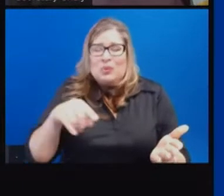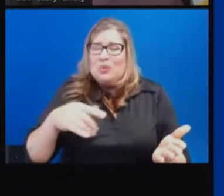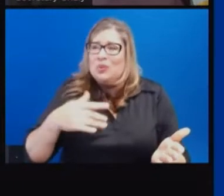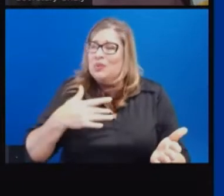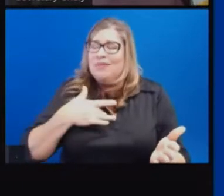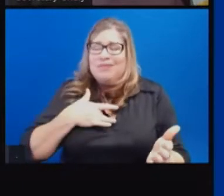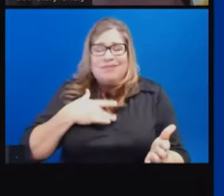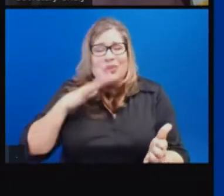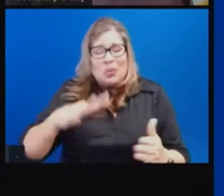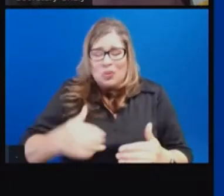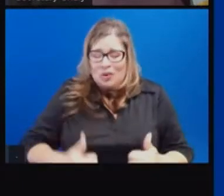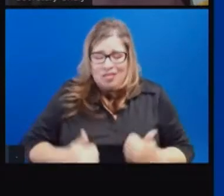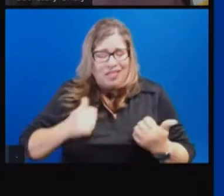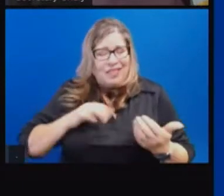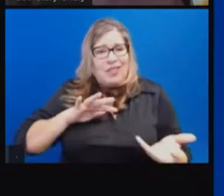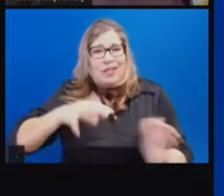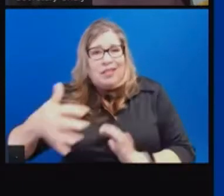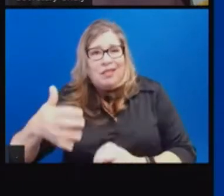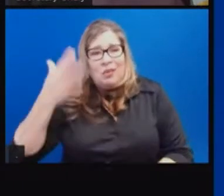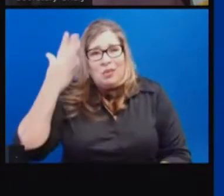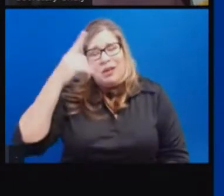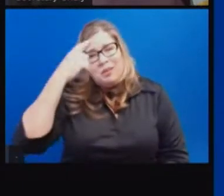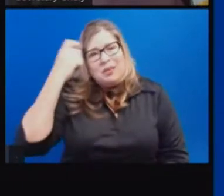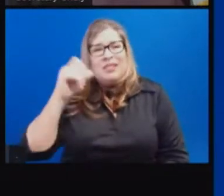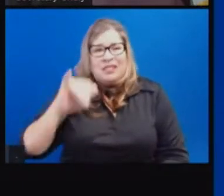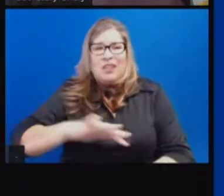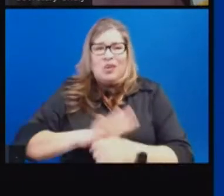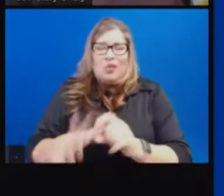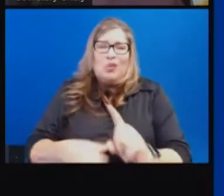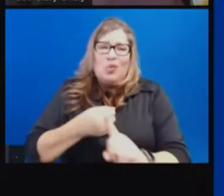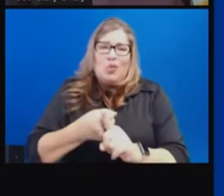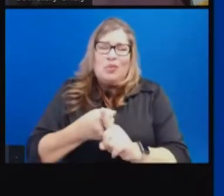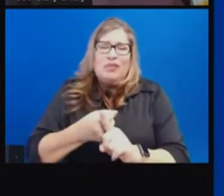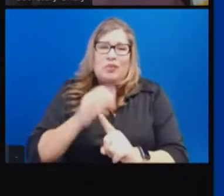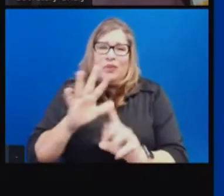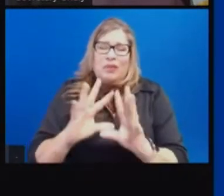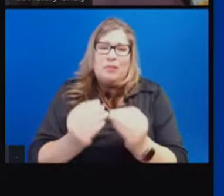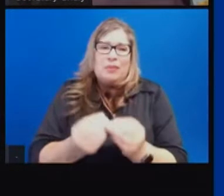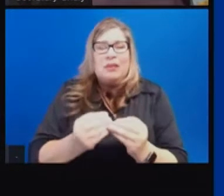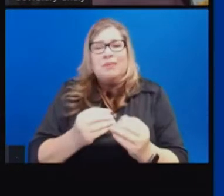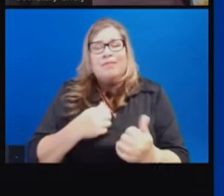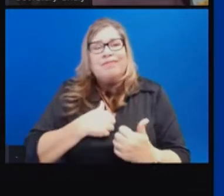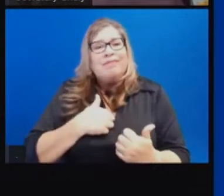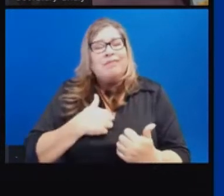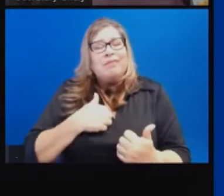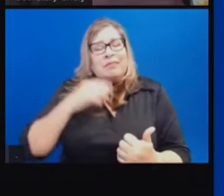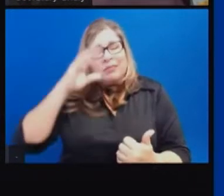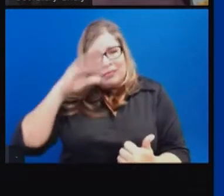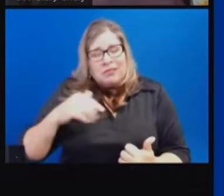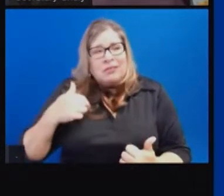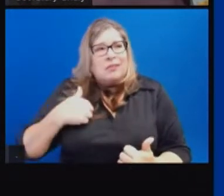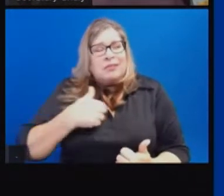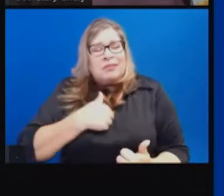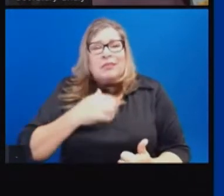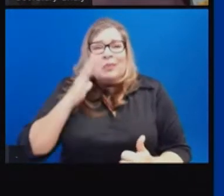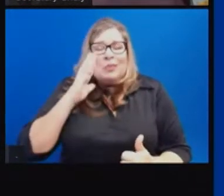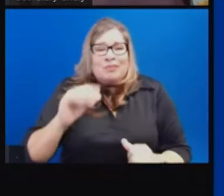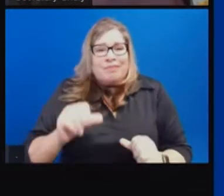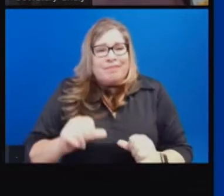and turned over because of this disease. And our ability to continue to do those